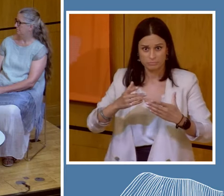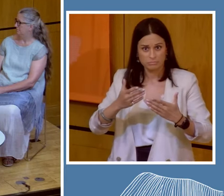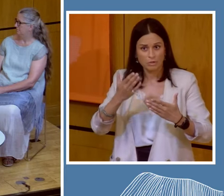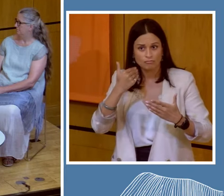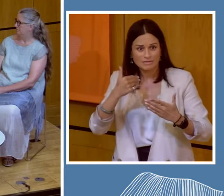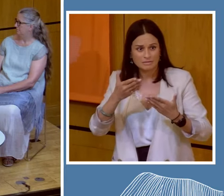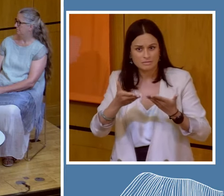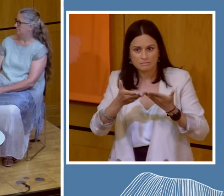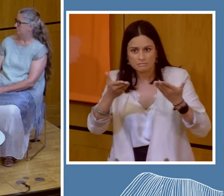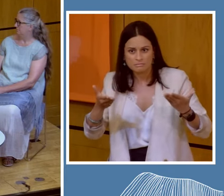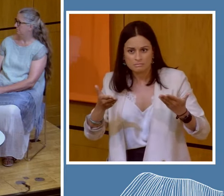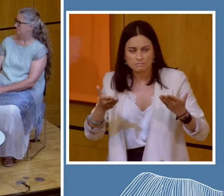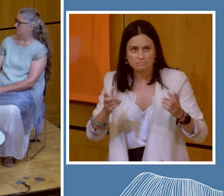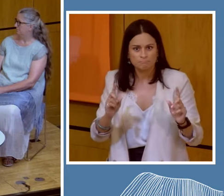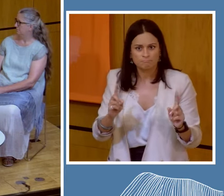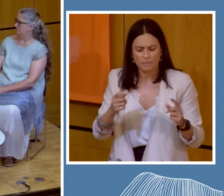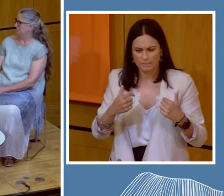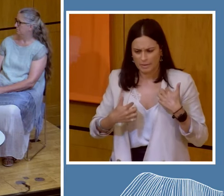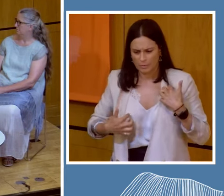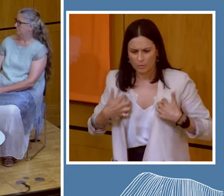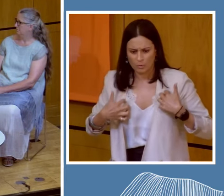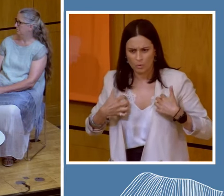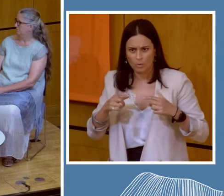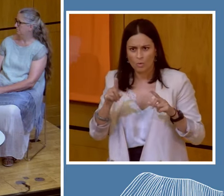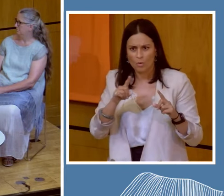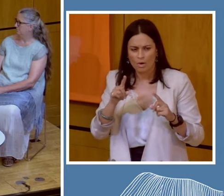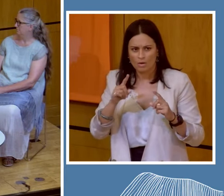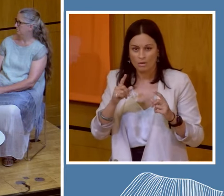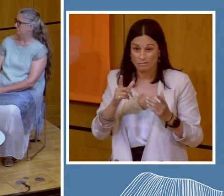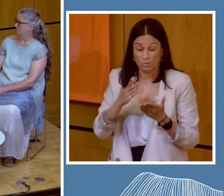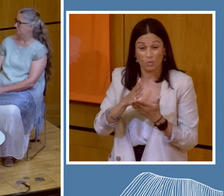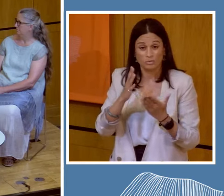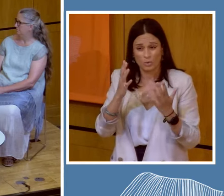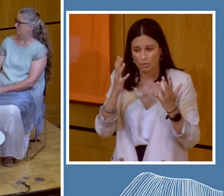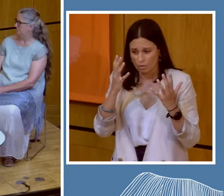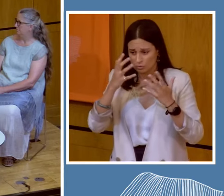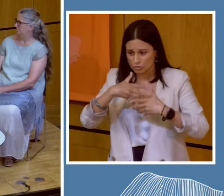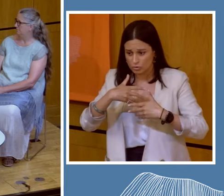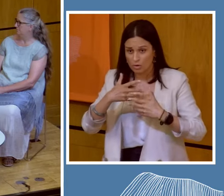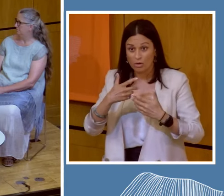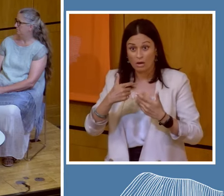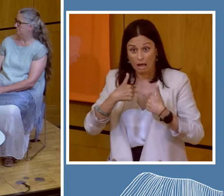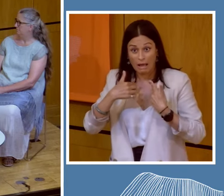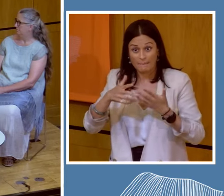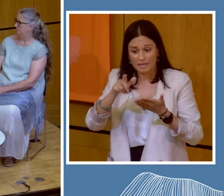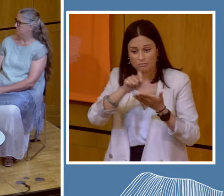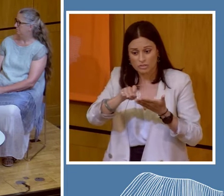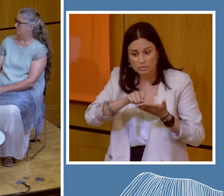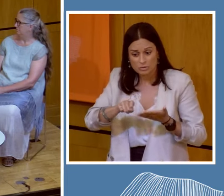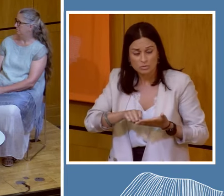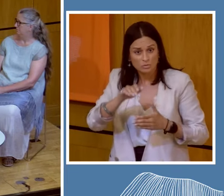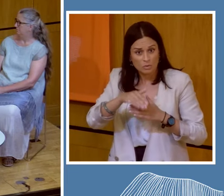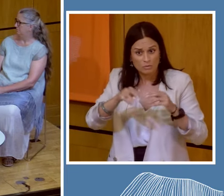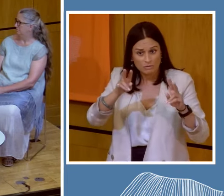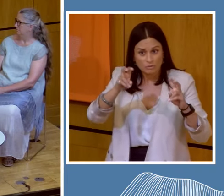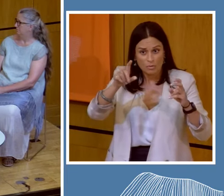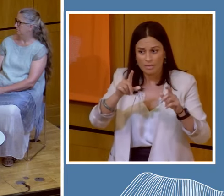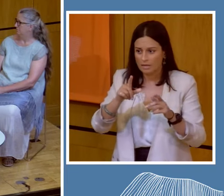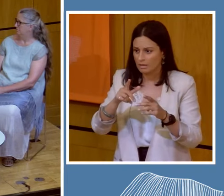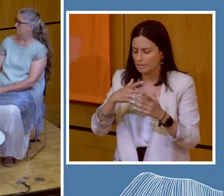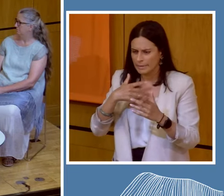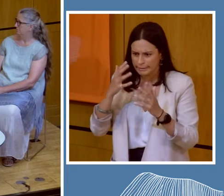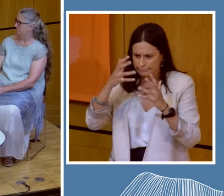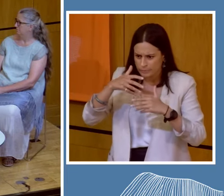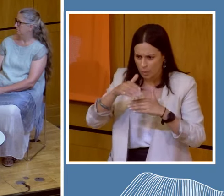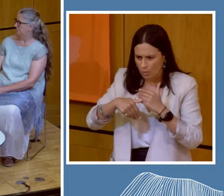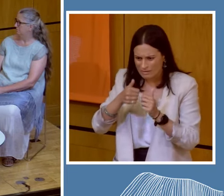interested in, concerned about, written about, advocated on the climate crisis